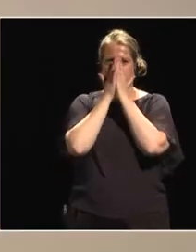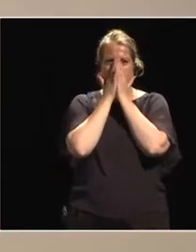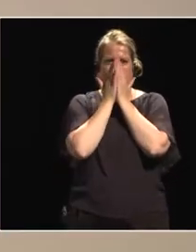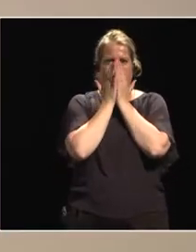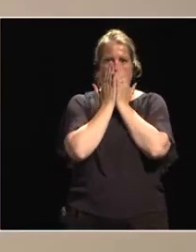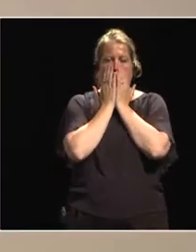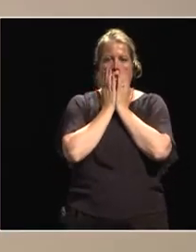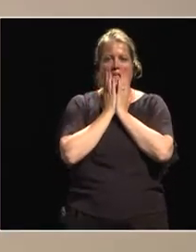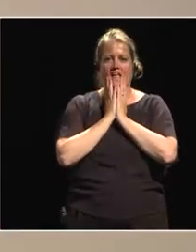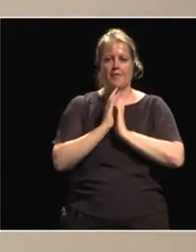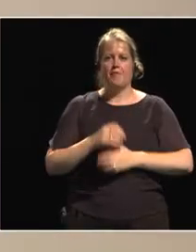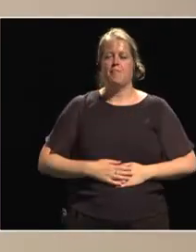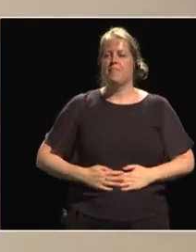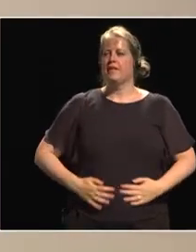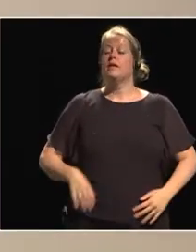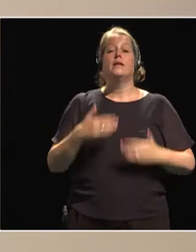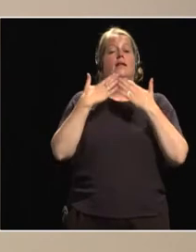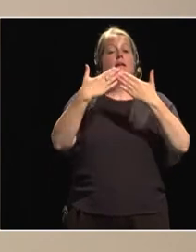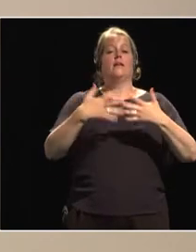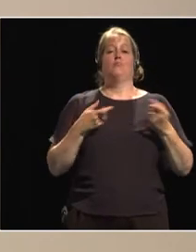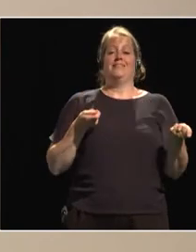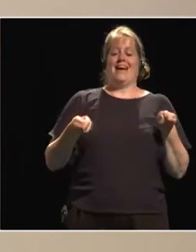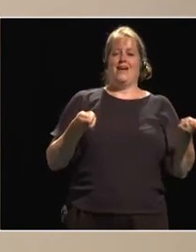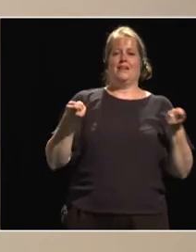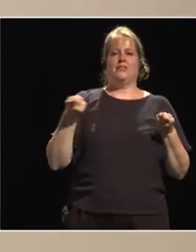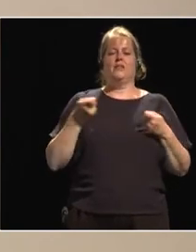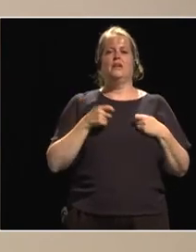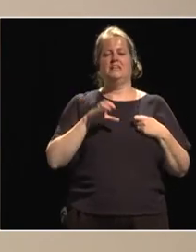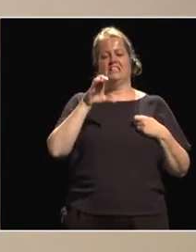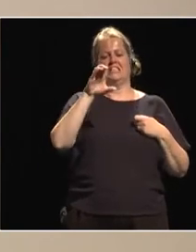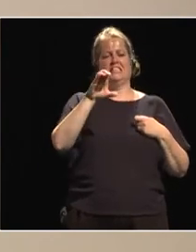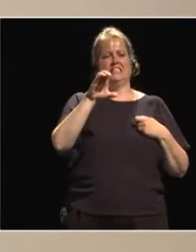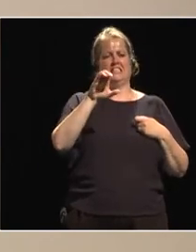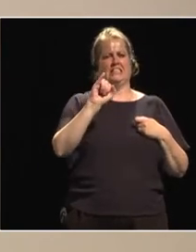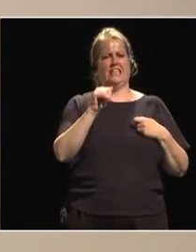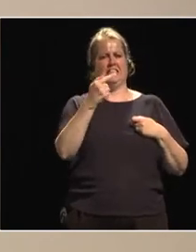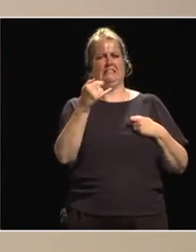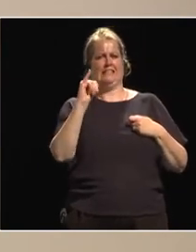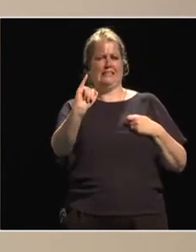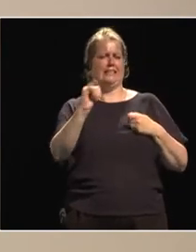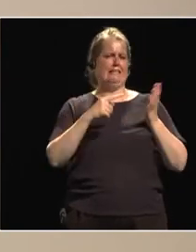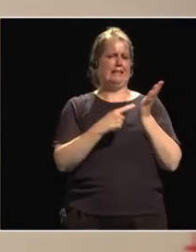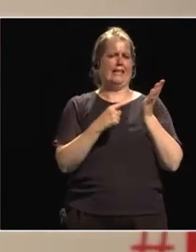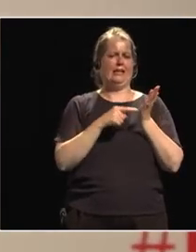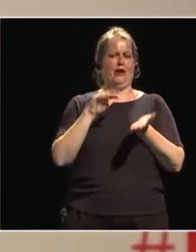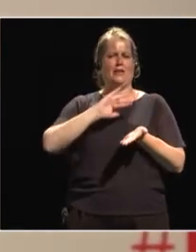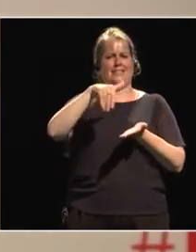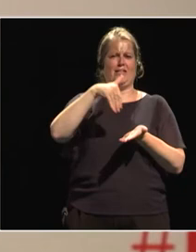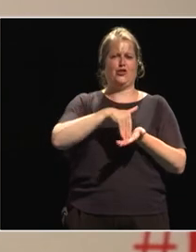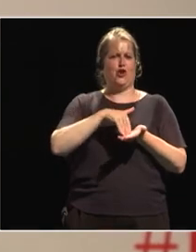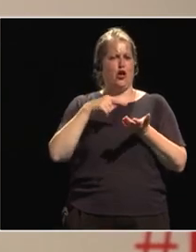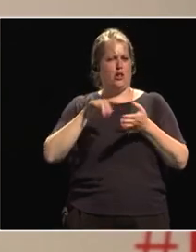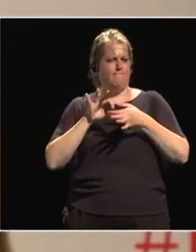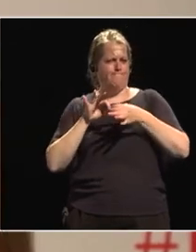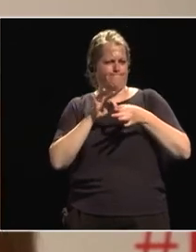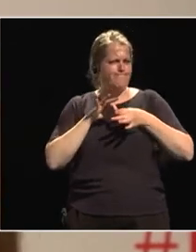Thank you. My name is Michael Hailu. I'm director of CTA, Technical Center for Agricultural and Rural Cooperation. So my question